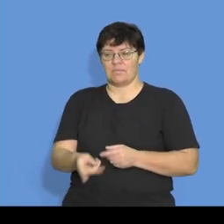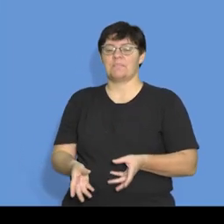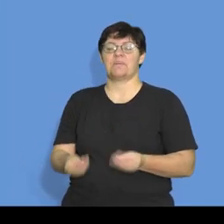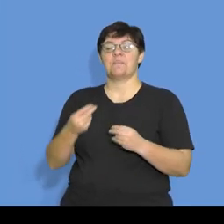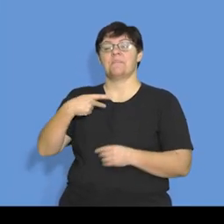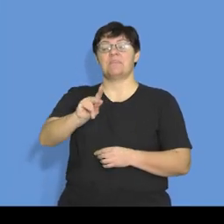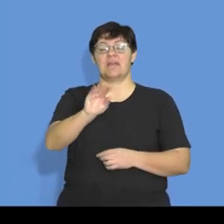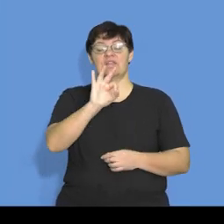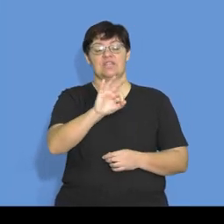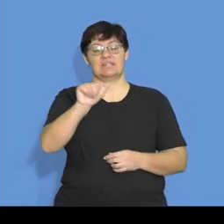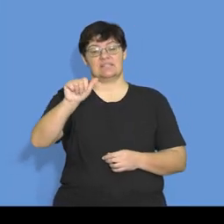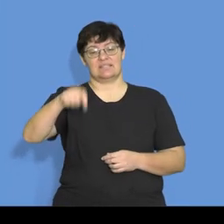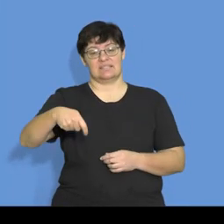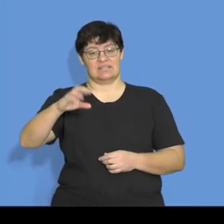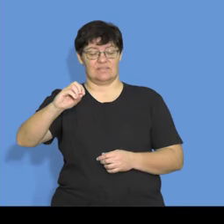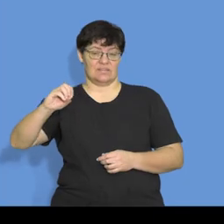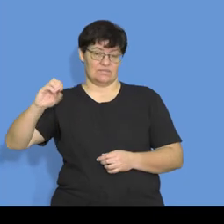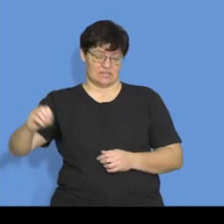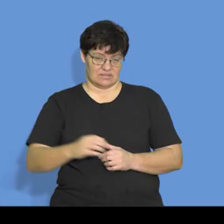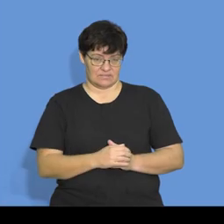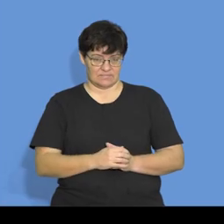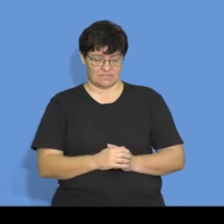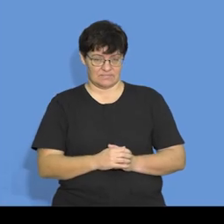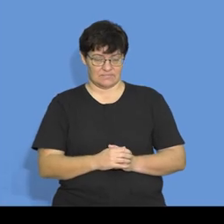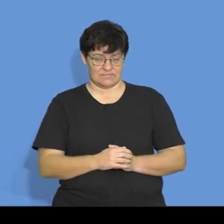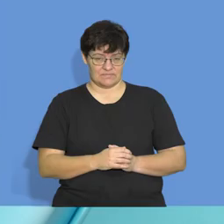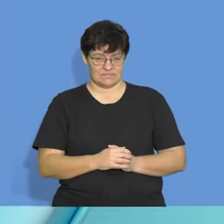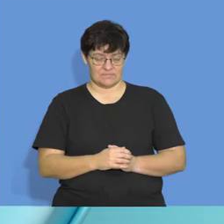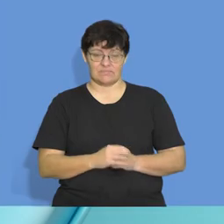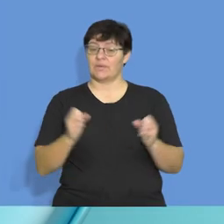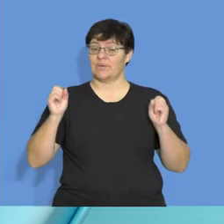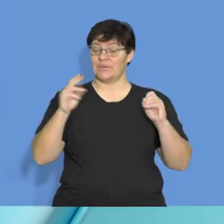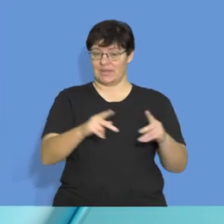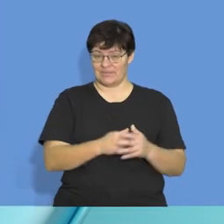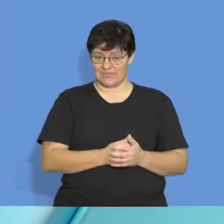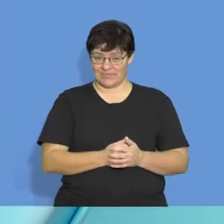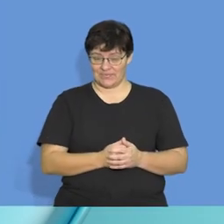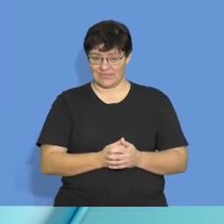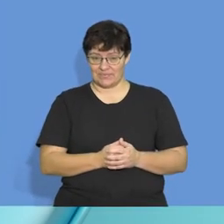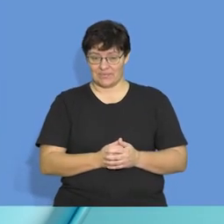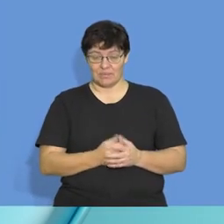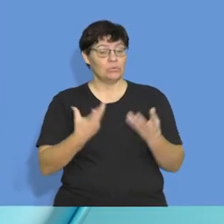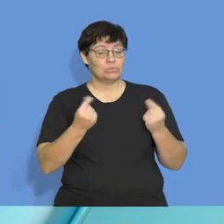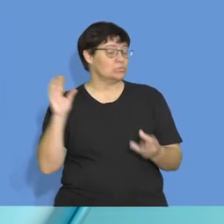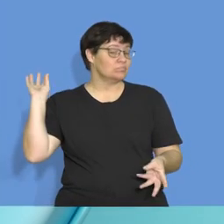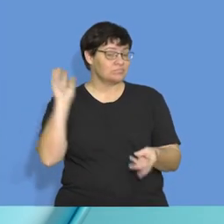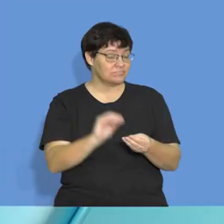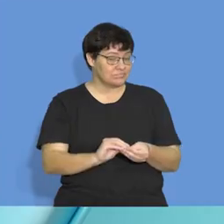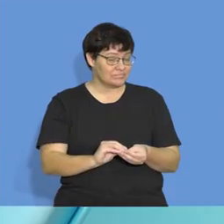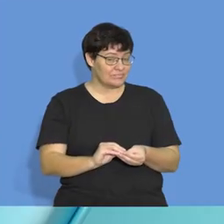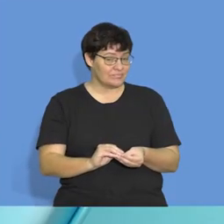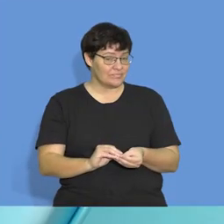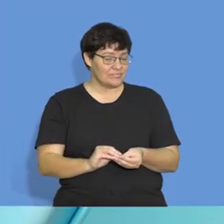of 36,000 rand. Okay. So, what have we done? We have